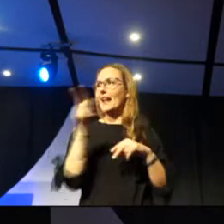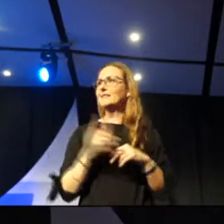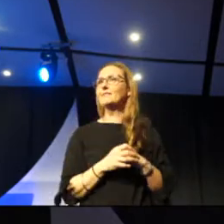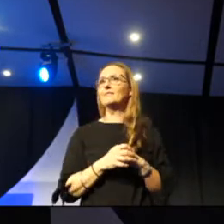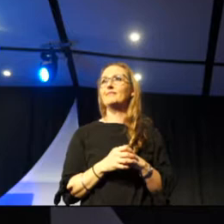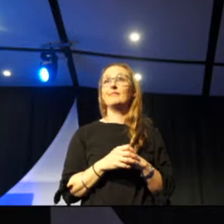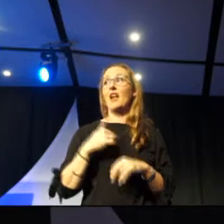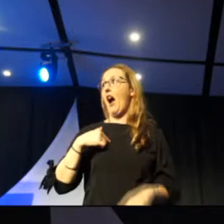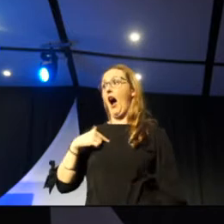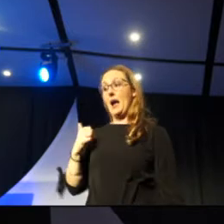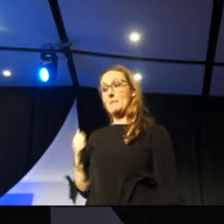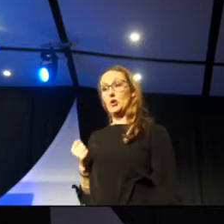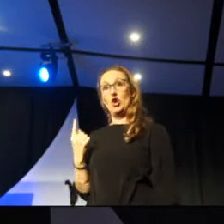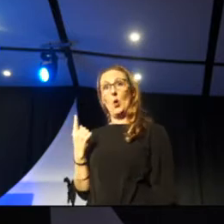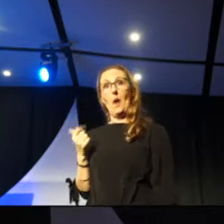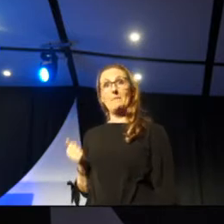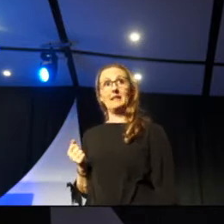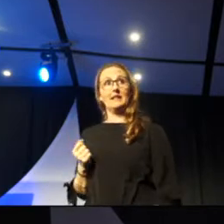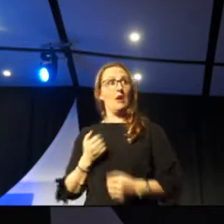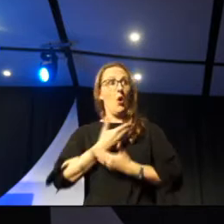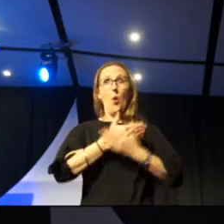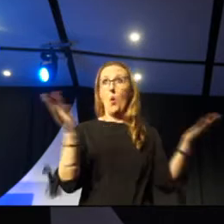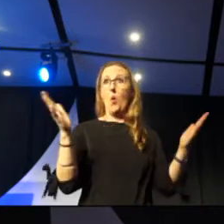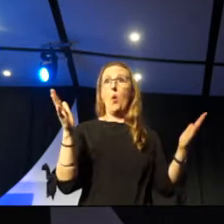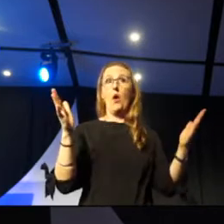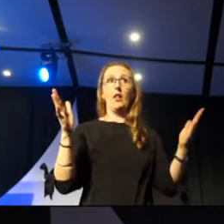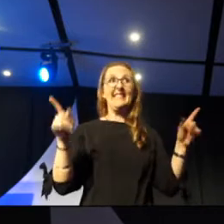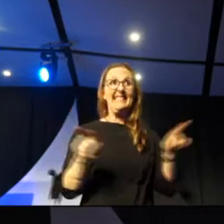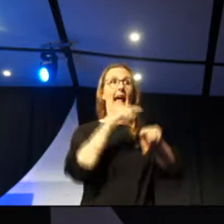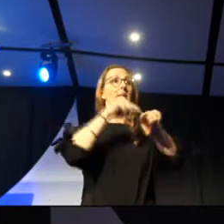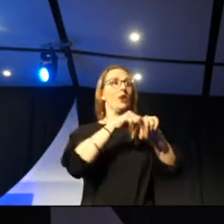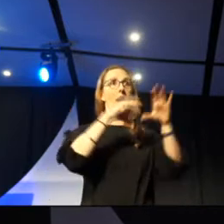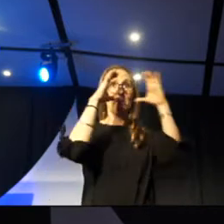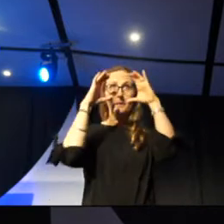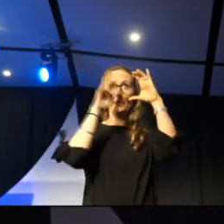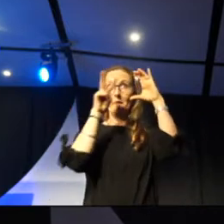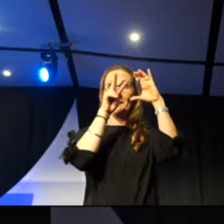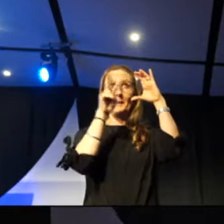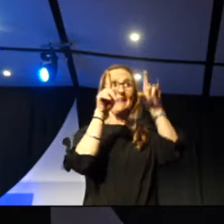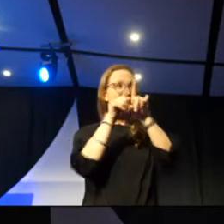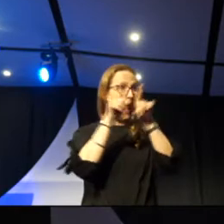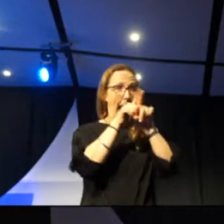to press one button and they are all going to be playing at once. All the same thing.